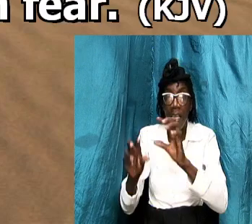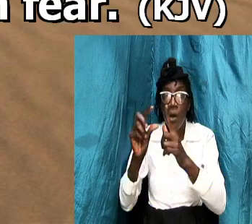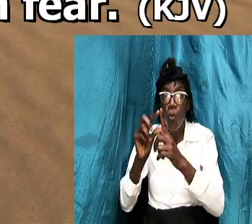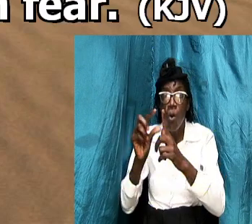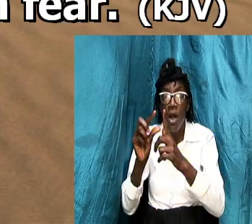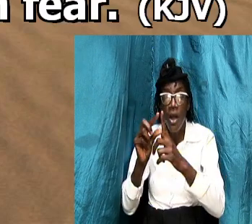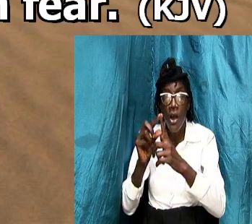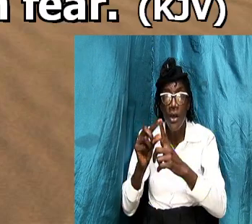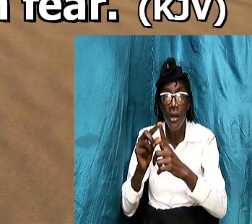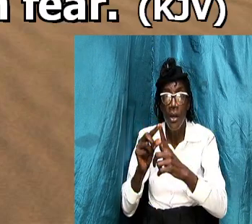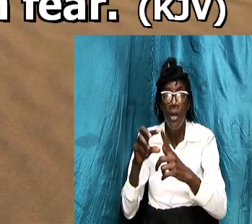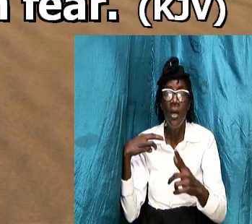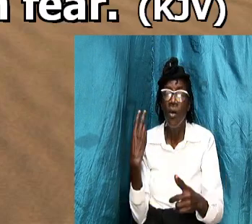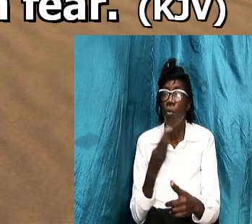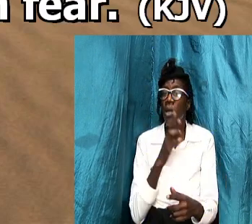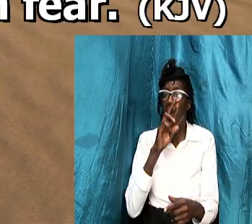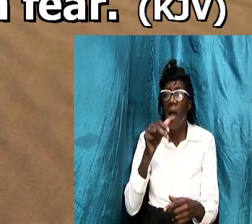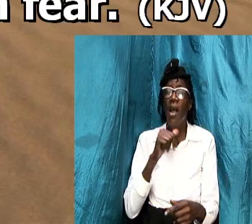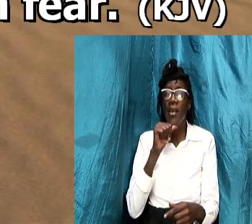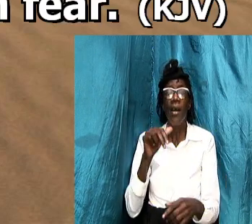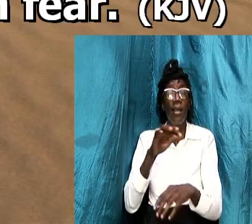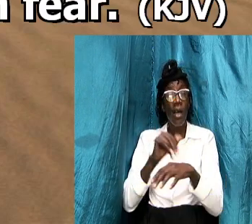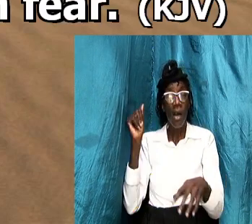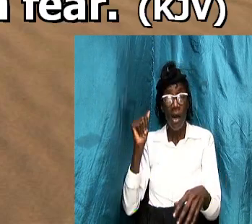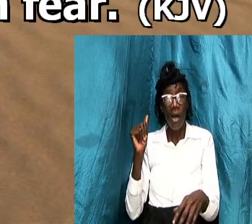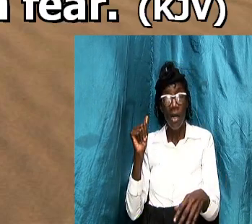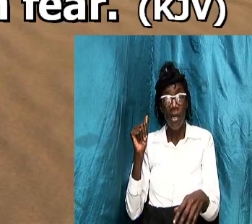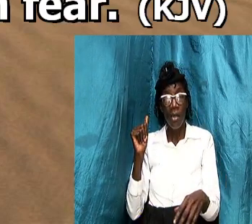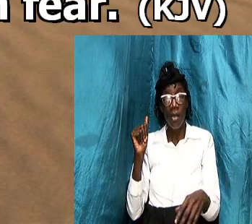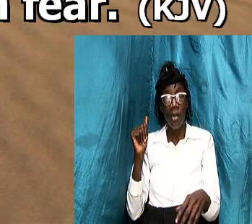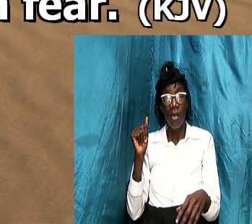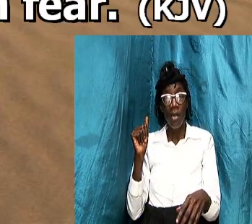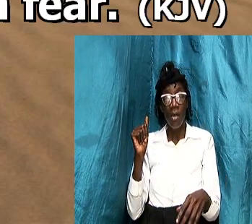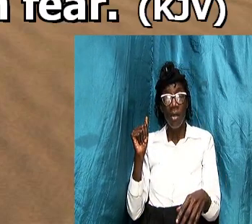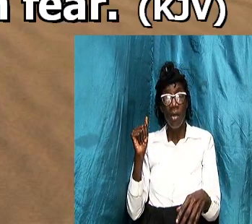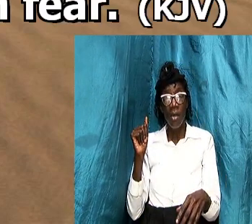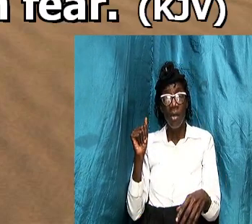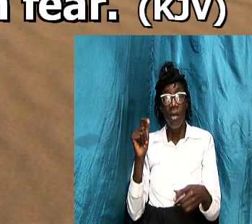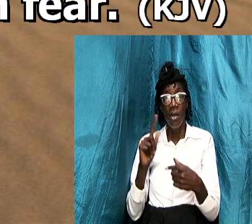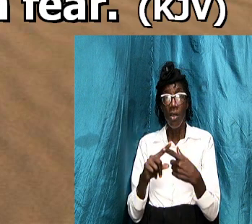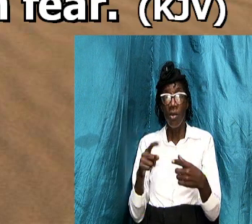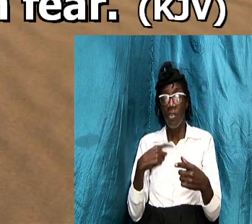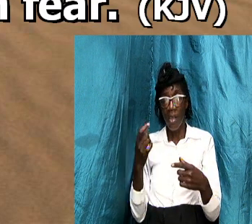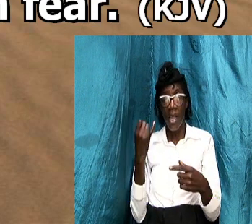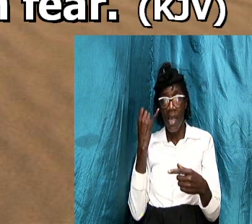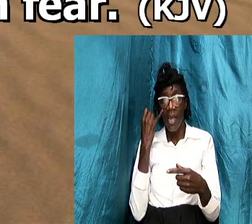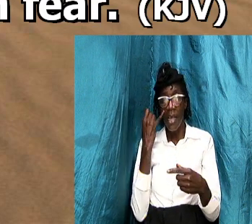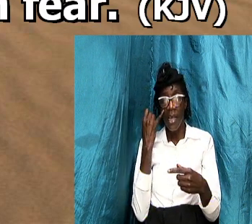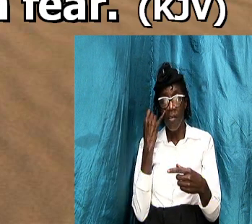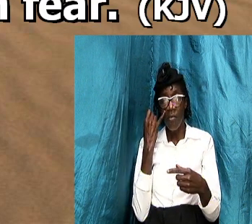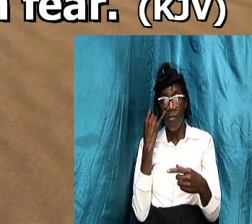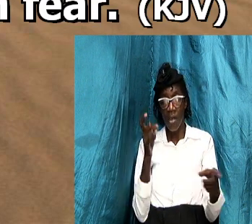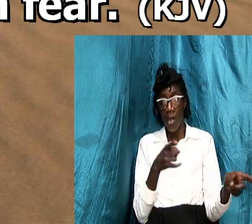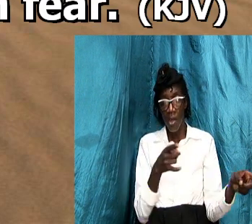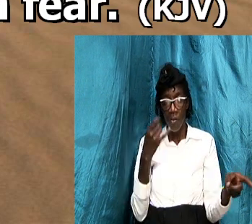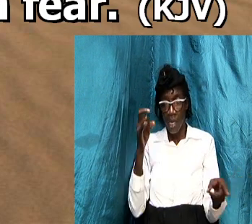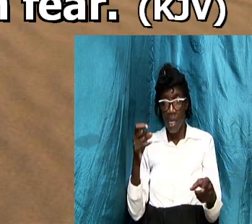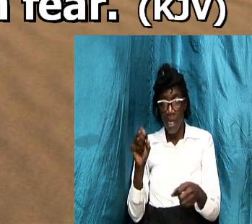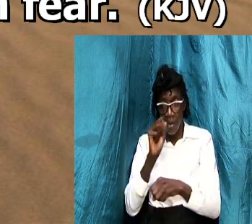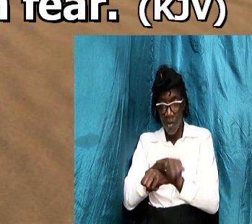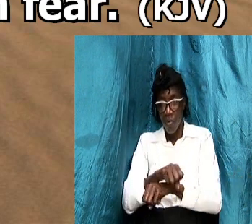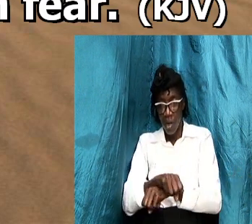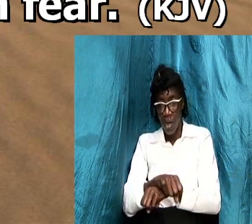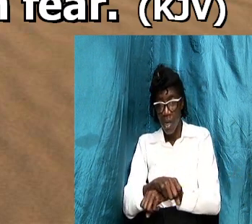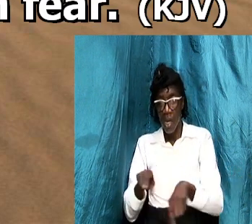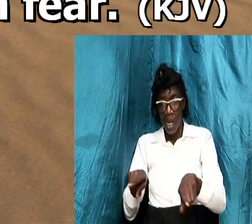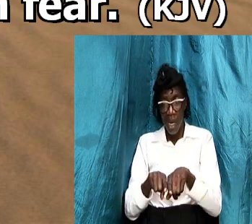we are not called upon ladies you are not called upon to say if he's doing his job as